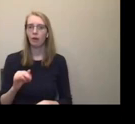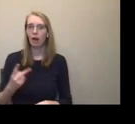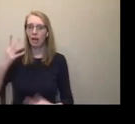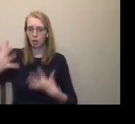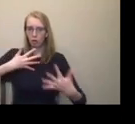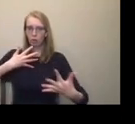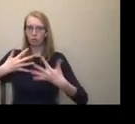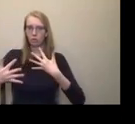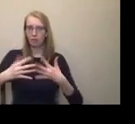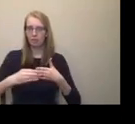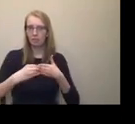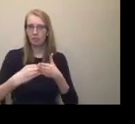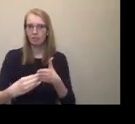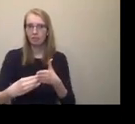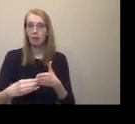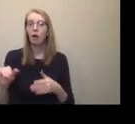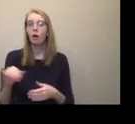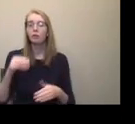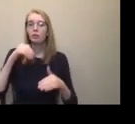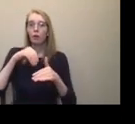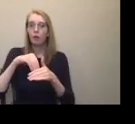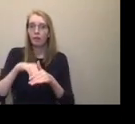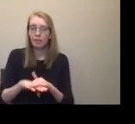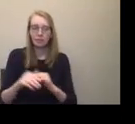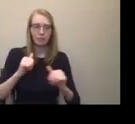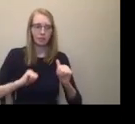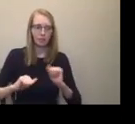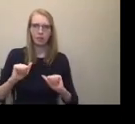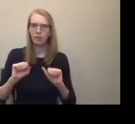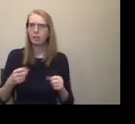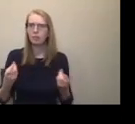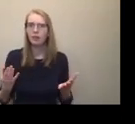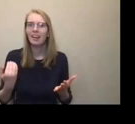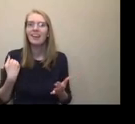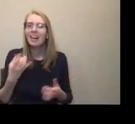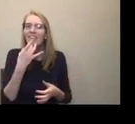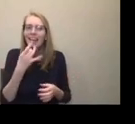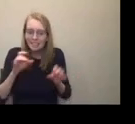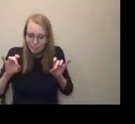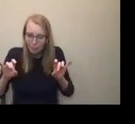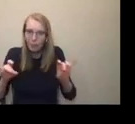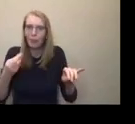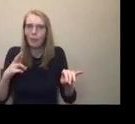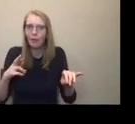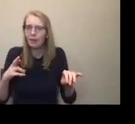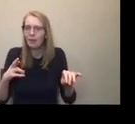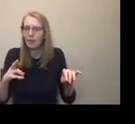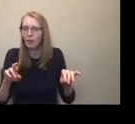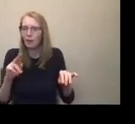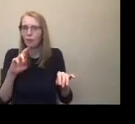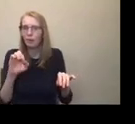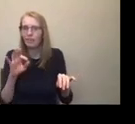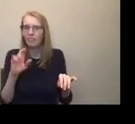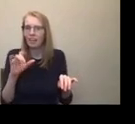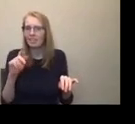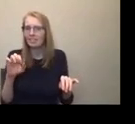thing you can do in the theater itself is use reflective tape or twinkle lights. I did all my disability arts festivals in the big secret theater in Calgary, and they